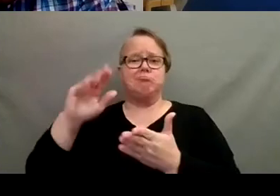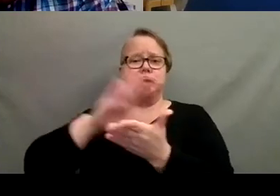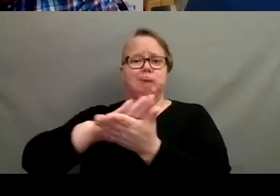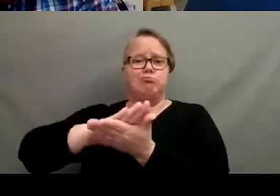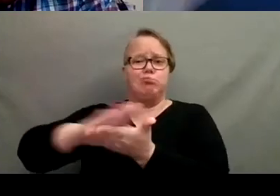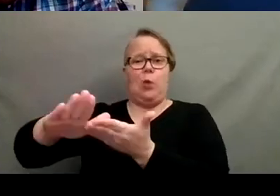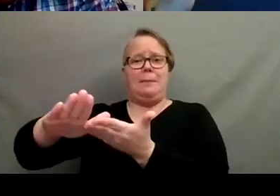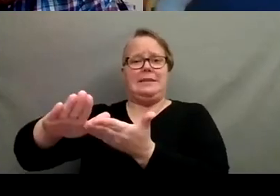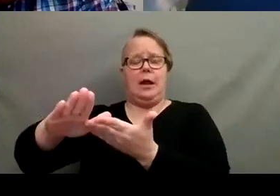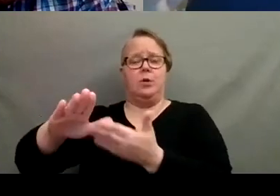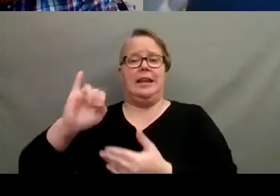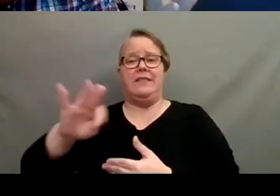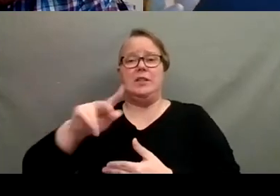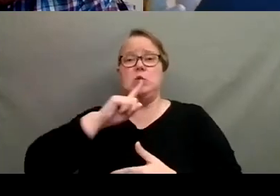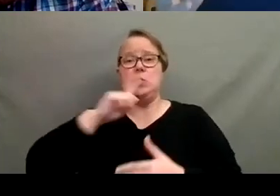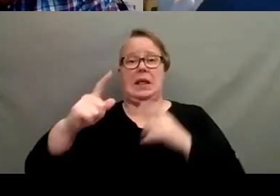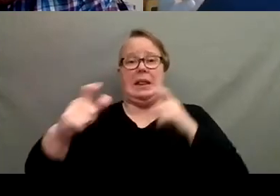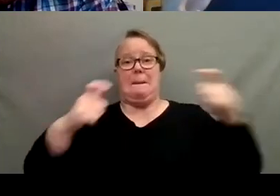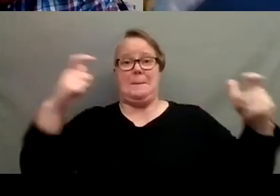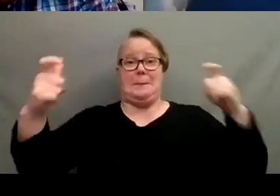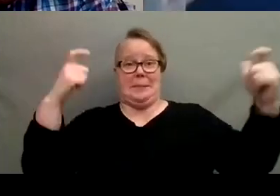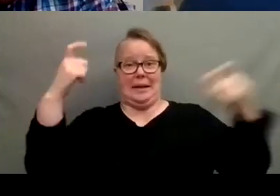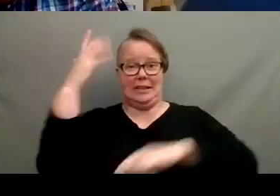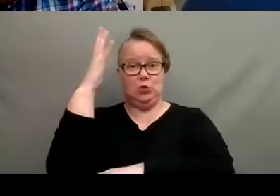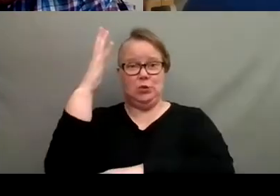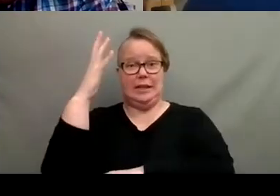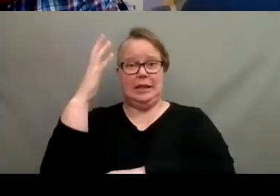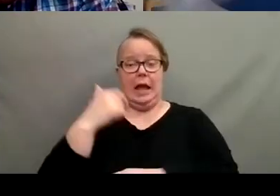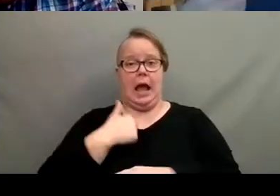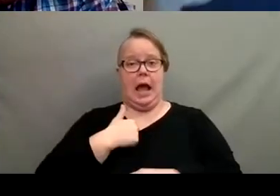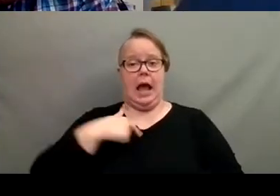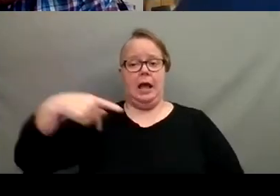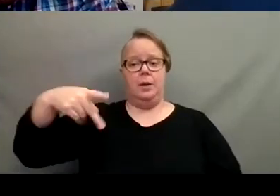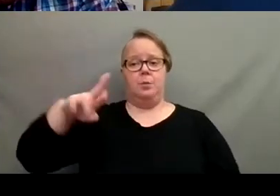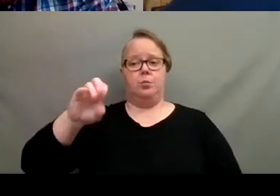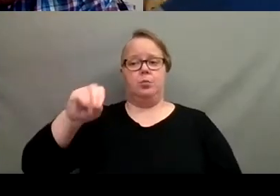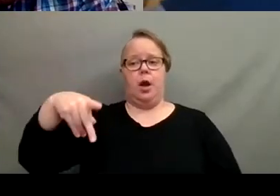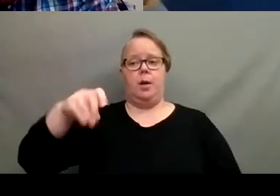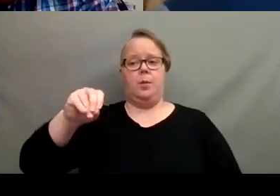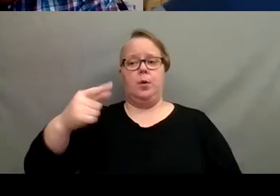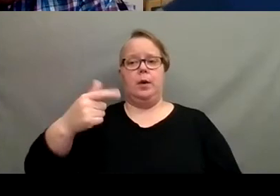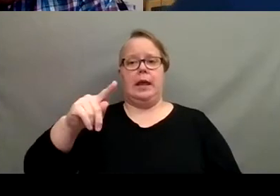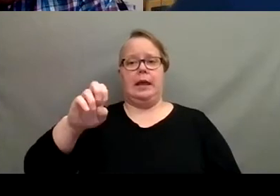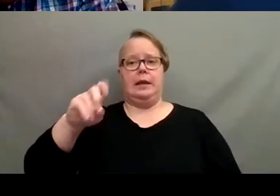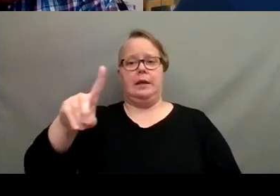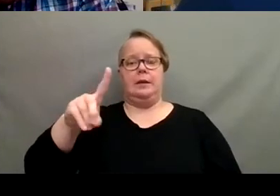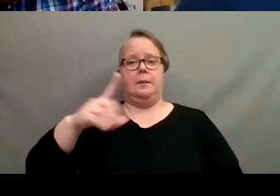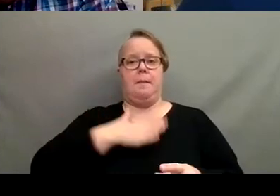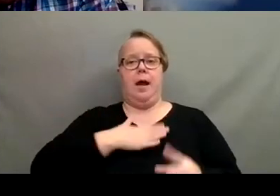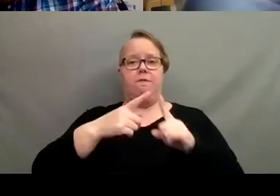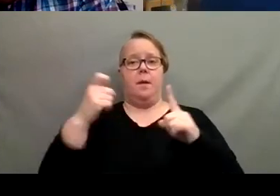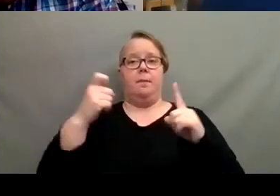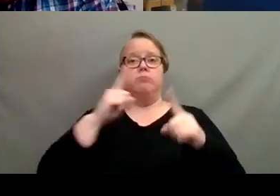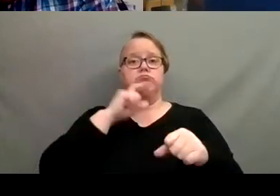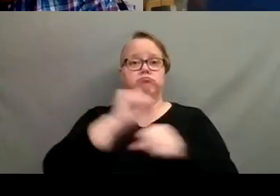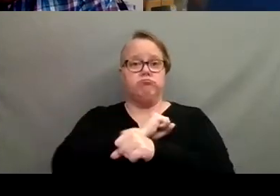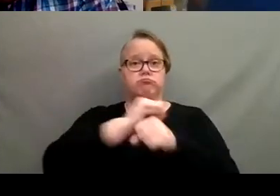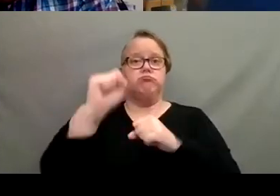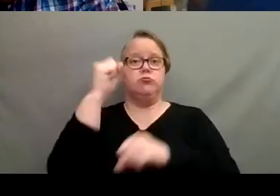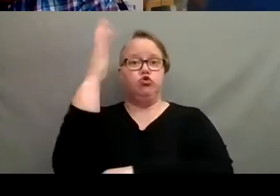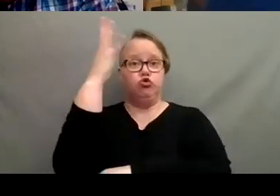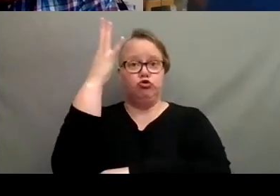Melinda, if it's like a really big tree, like I propagated my rubber tree off of like an actual like tree size tree, rubber tree,